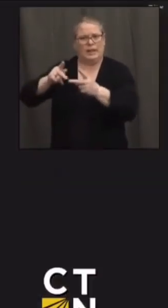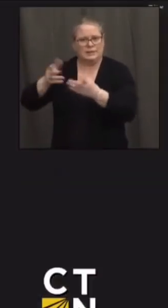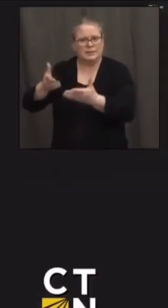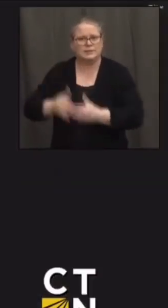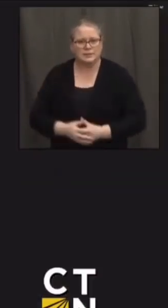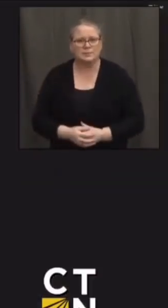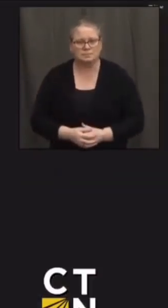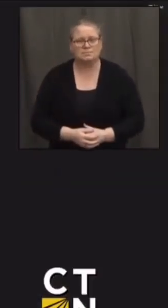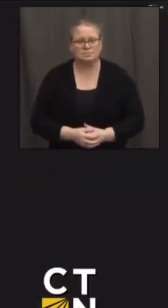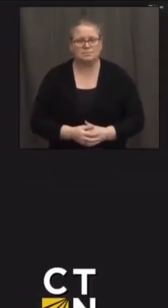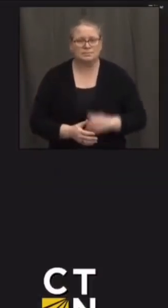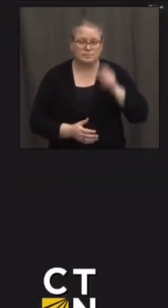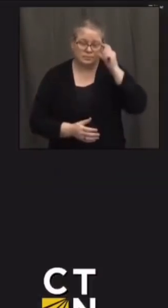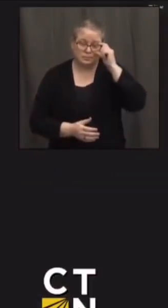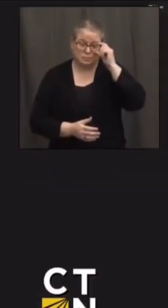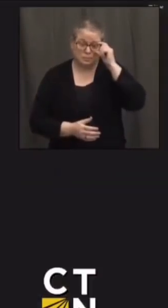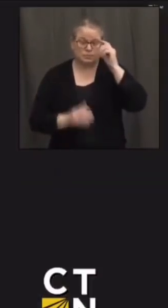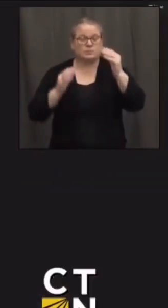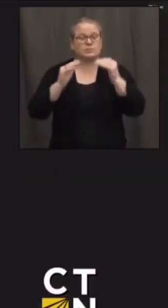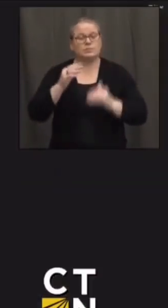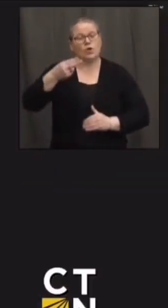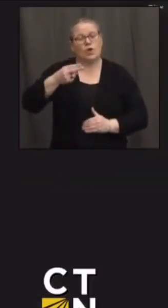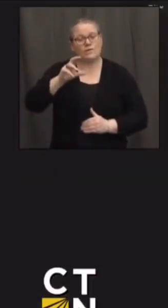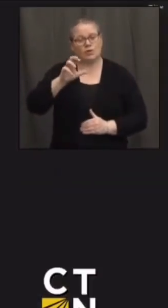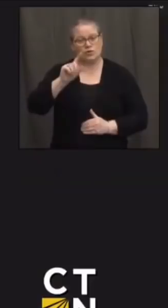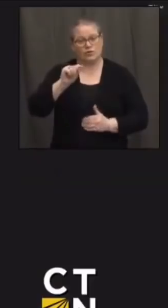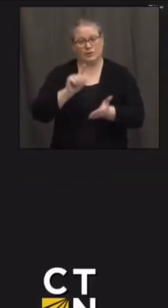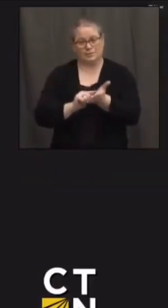the hartford current